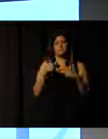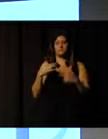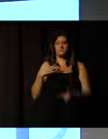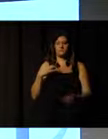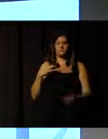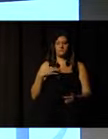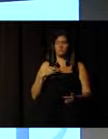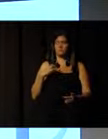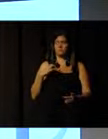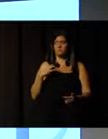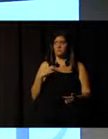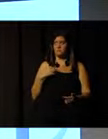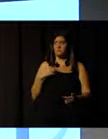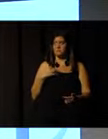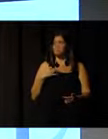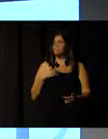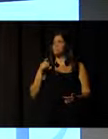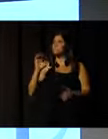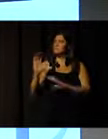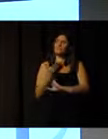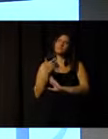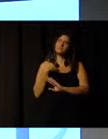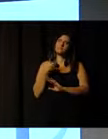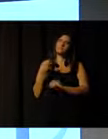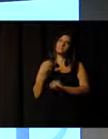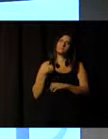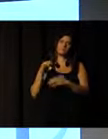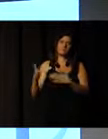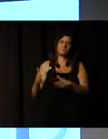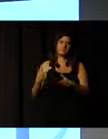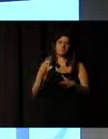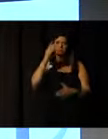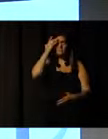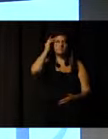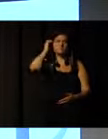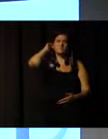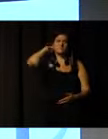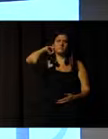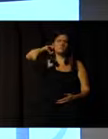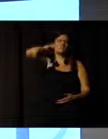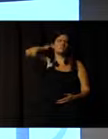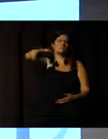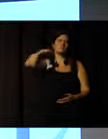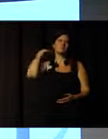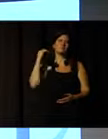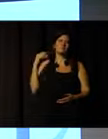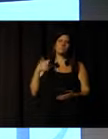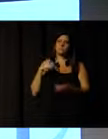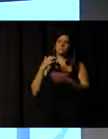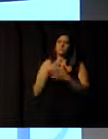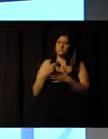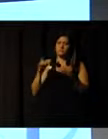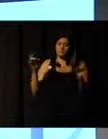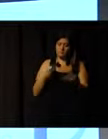that voluntary work has leveraged my career a lot. Even after